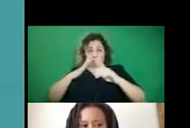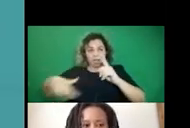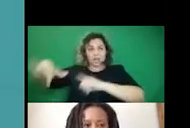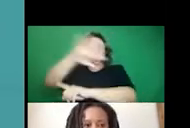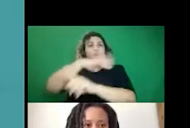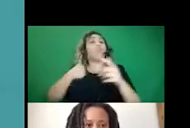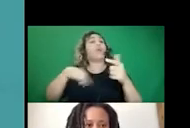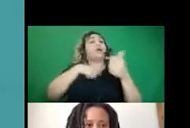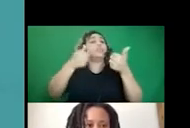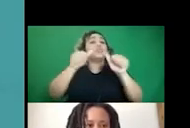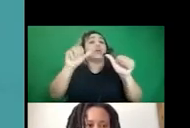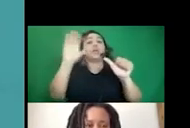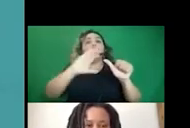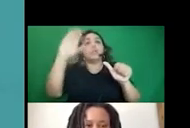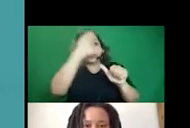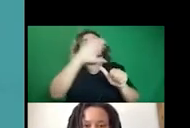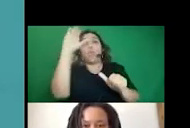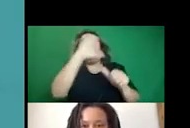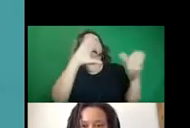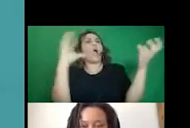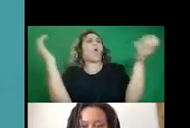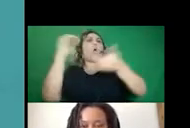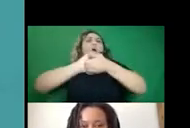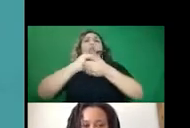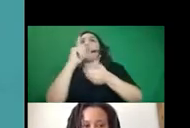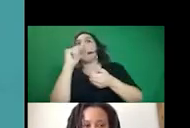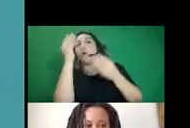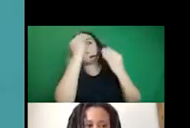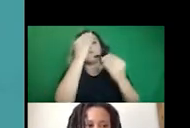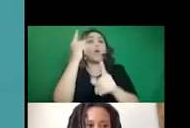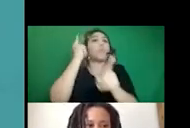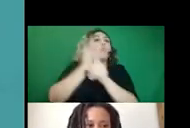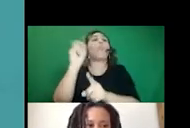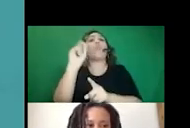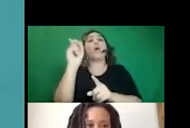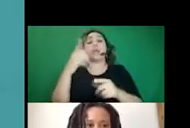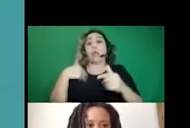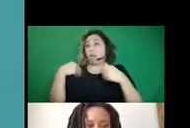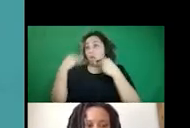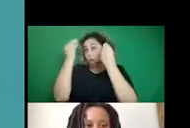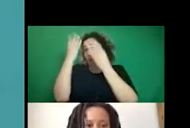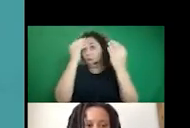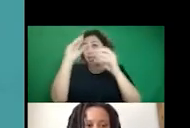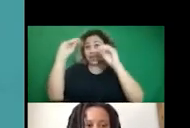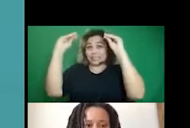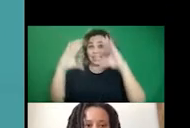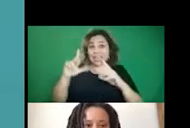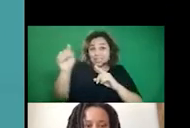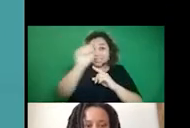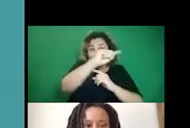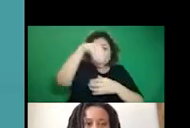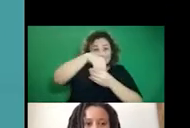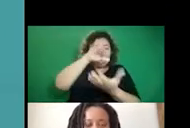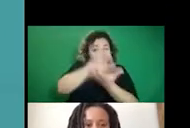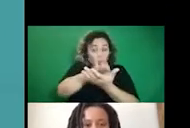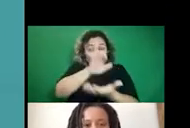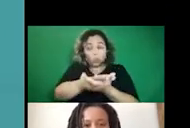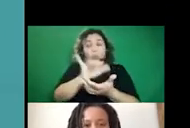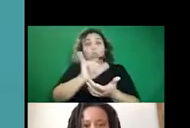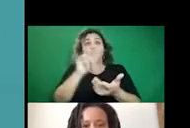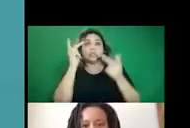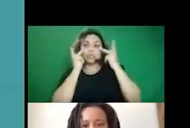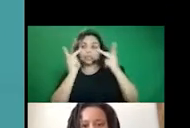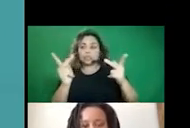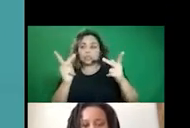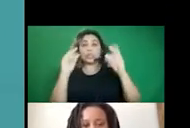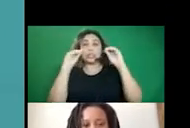is reconnect those connections. Also just help the teachers like see that teaching